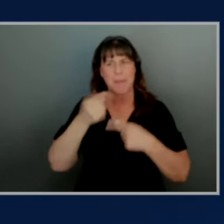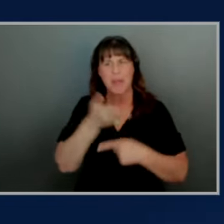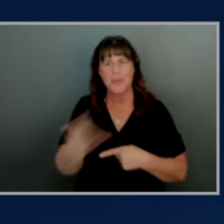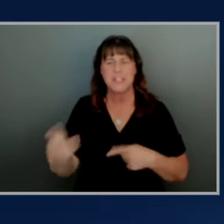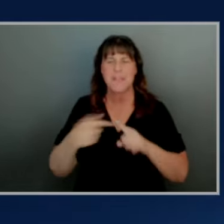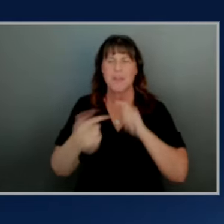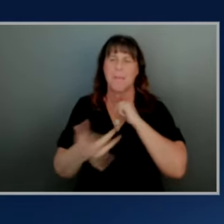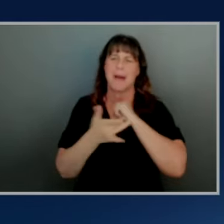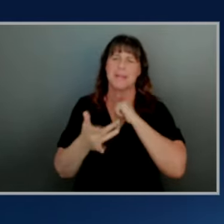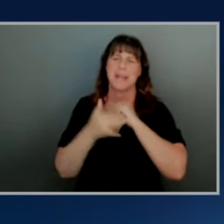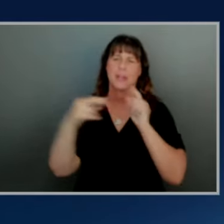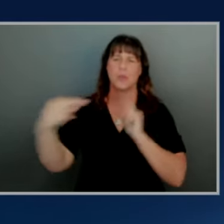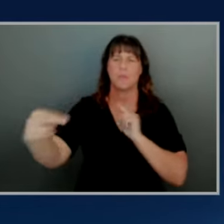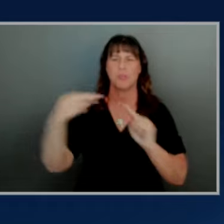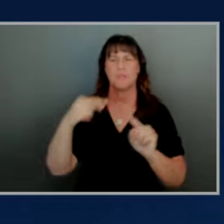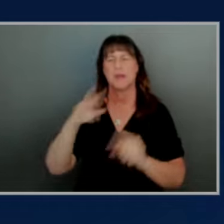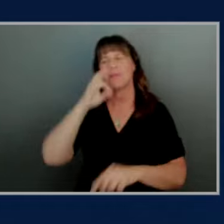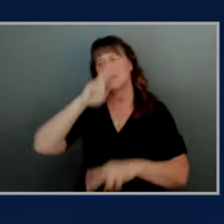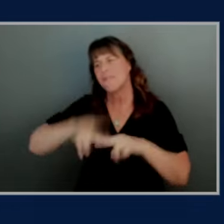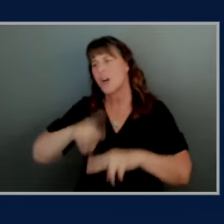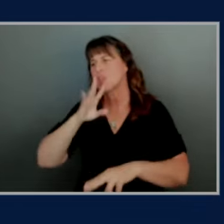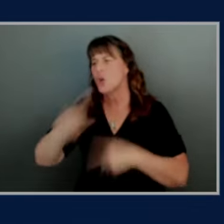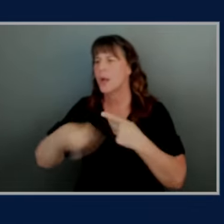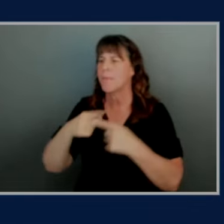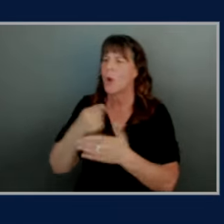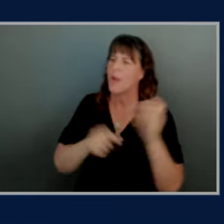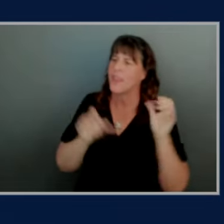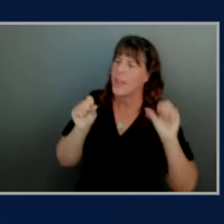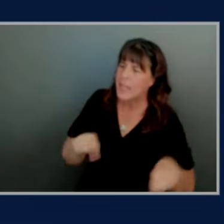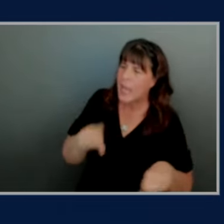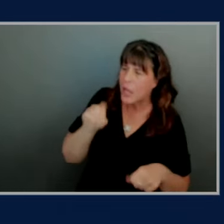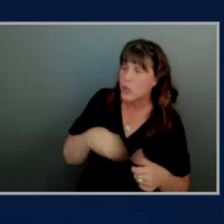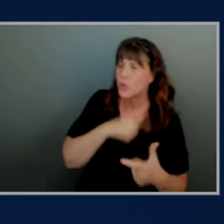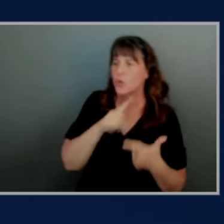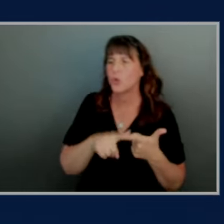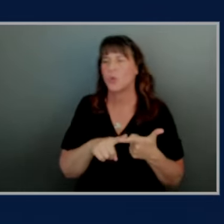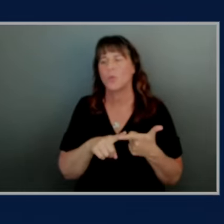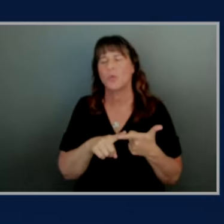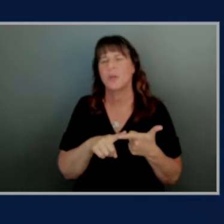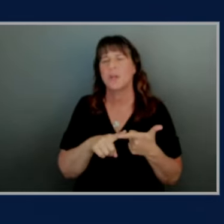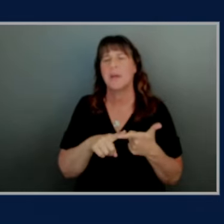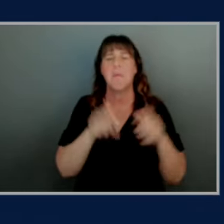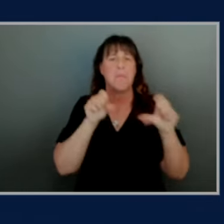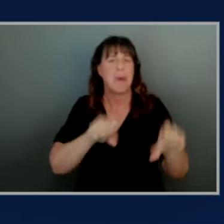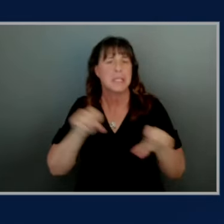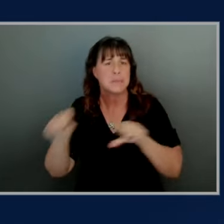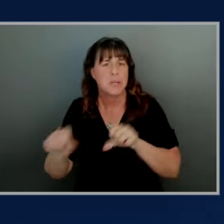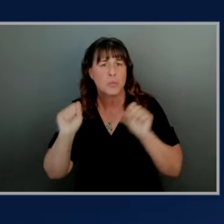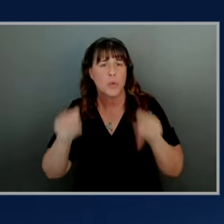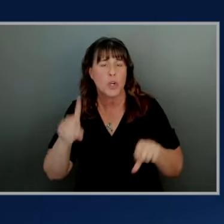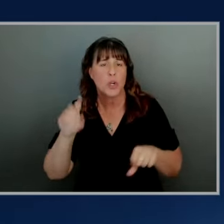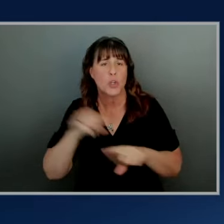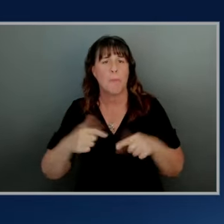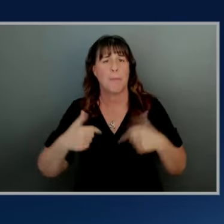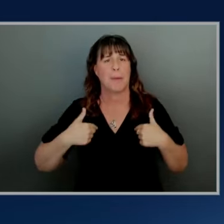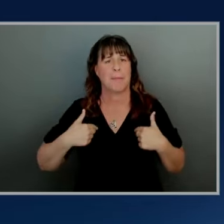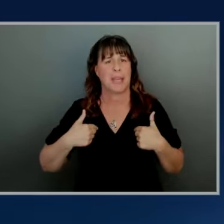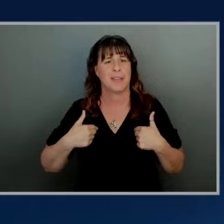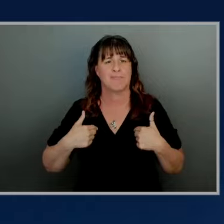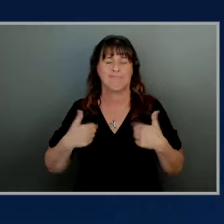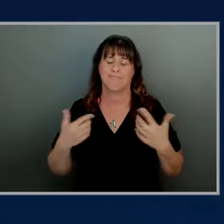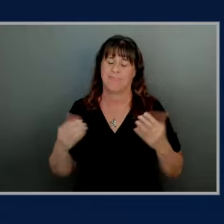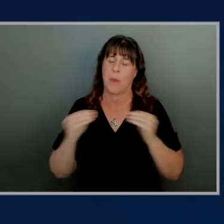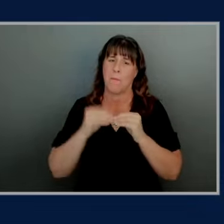perspective it's fun talking about what these things can do it's fun seeing the possibilities but to me even more fun